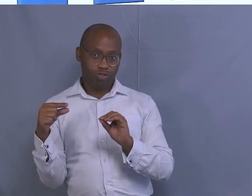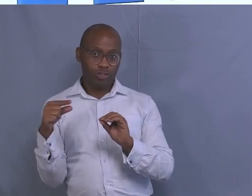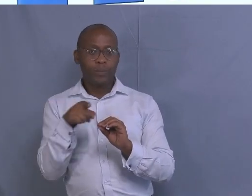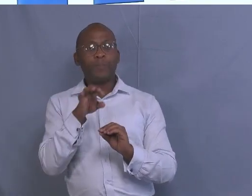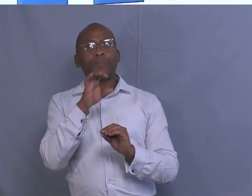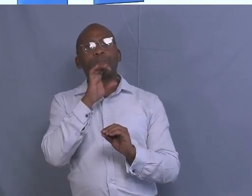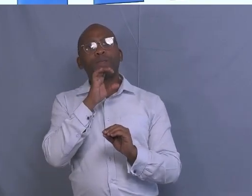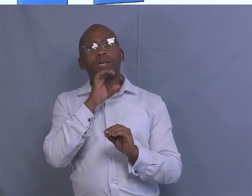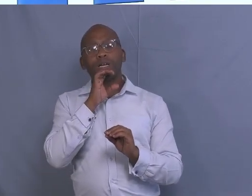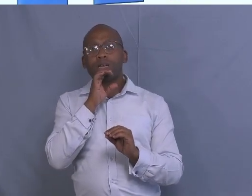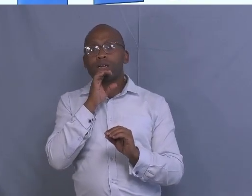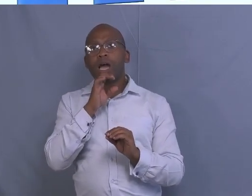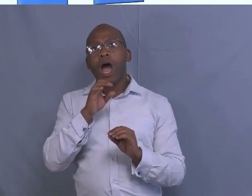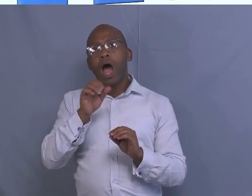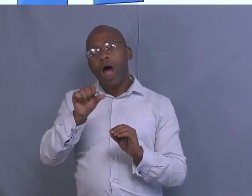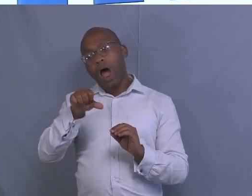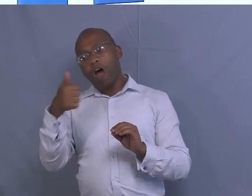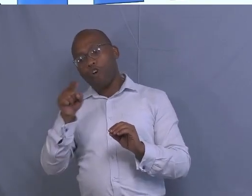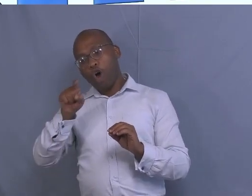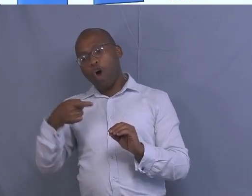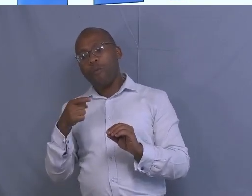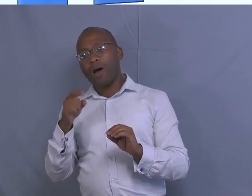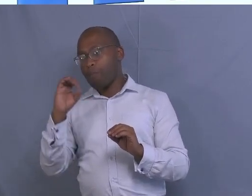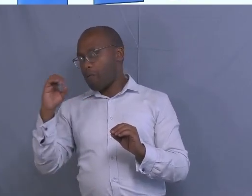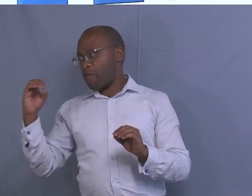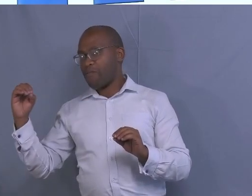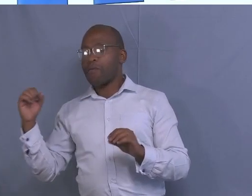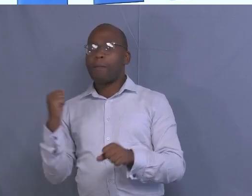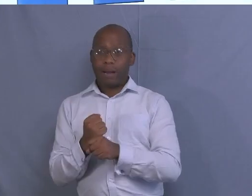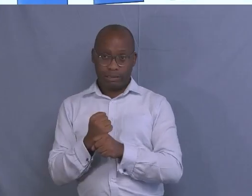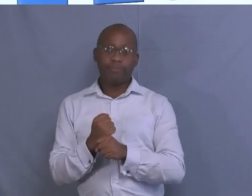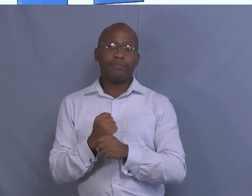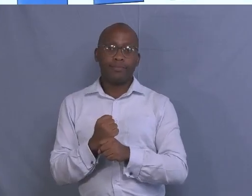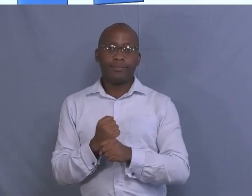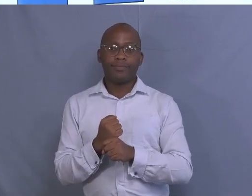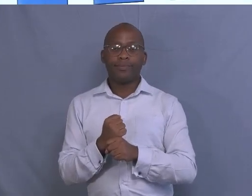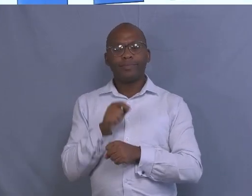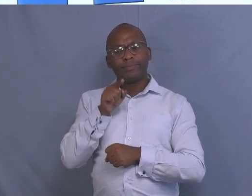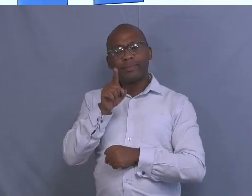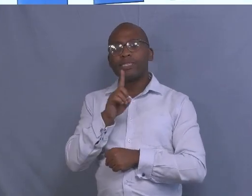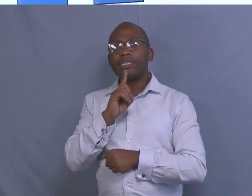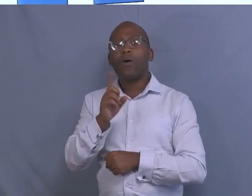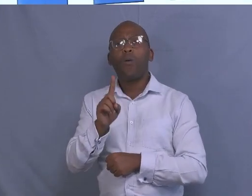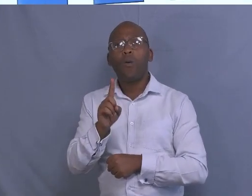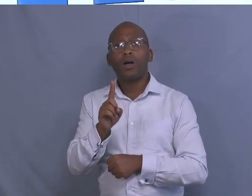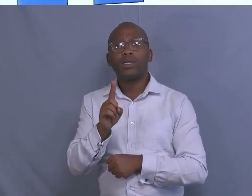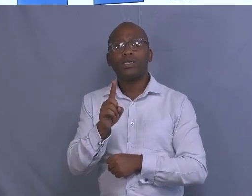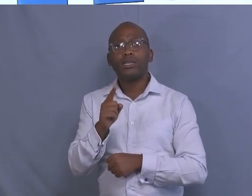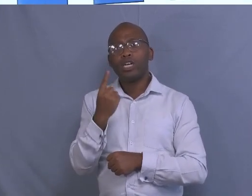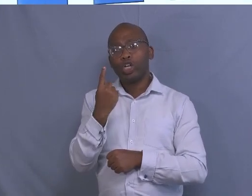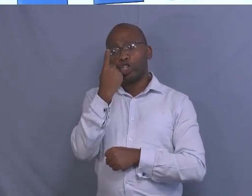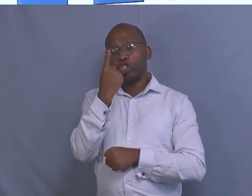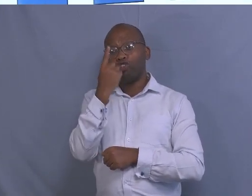after the coma. Then, here again below, it says, daily feed intake is